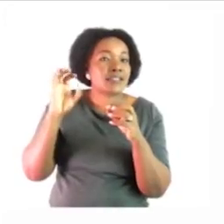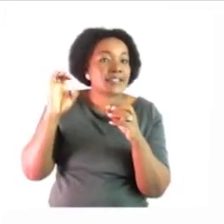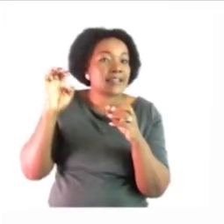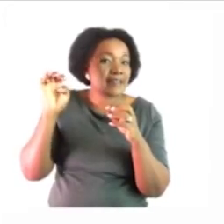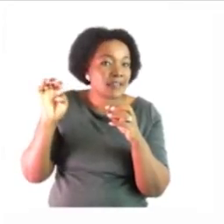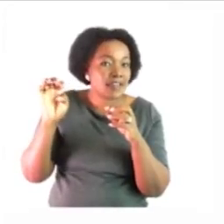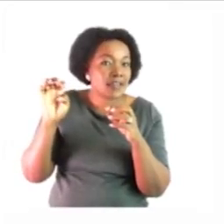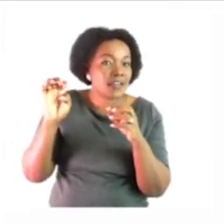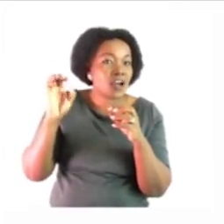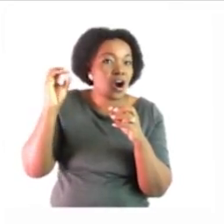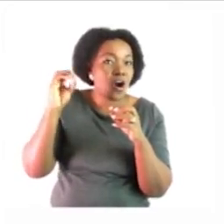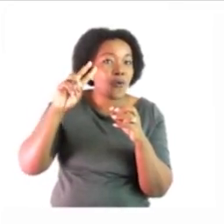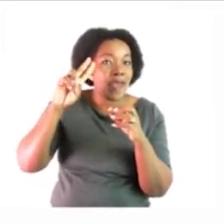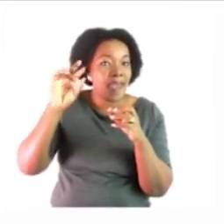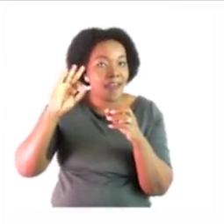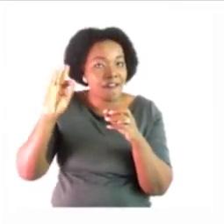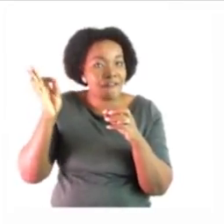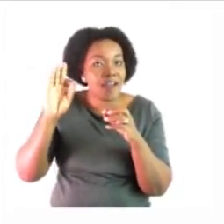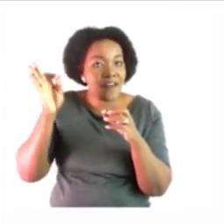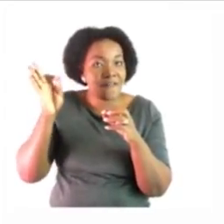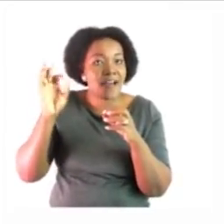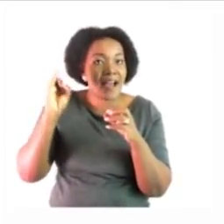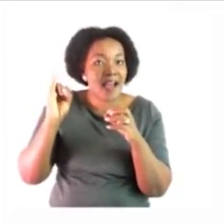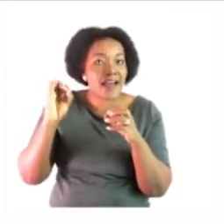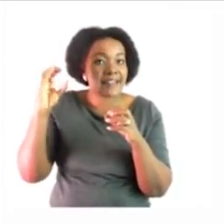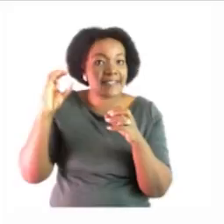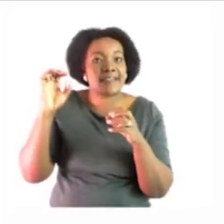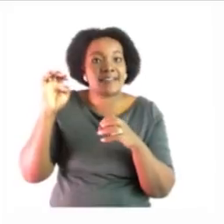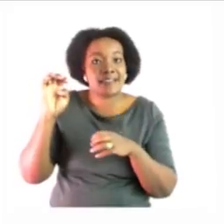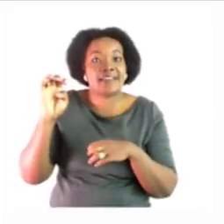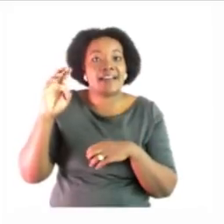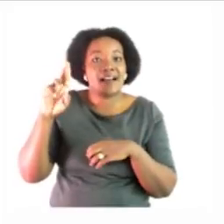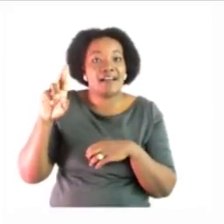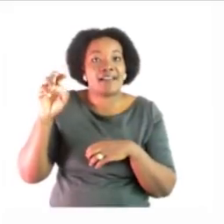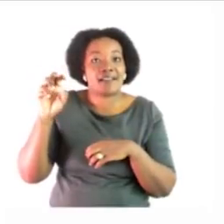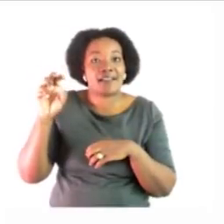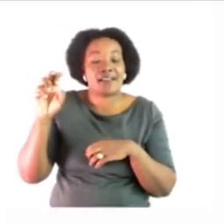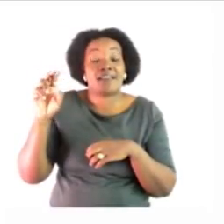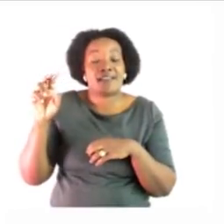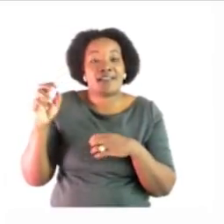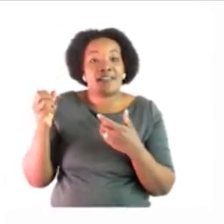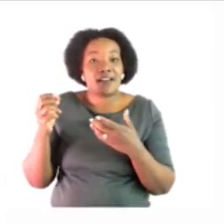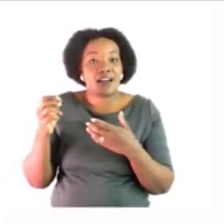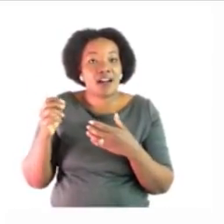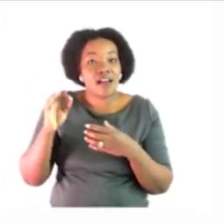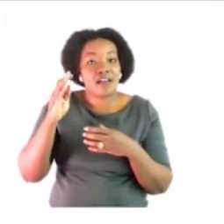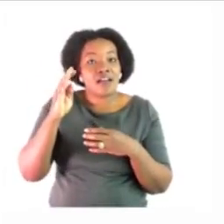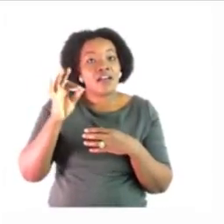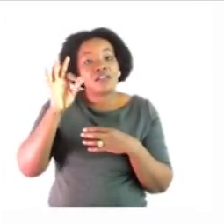-c-e-o-f-f-i-c-e-r police